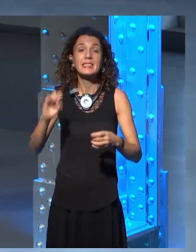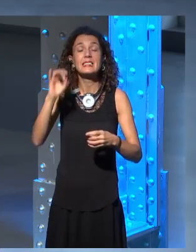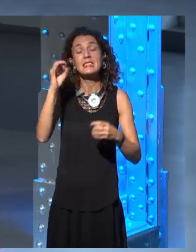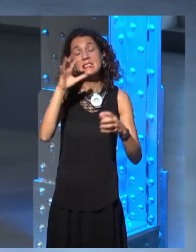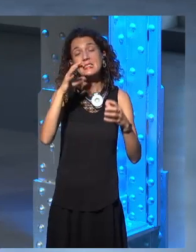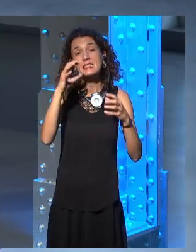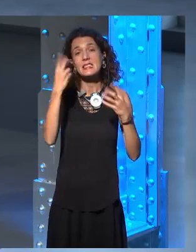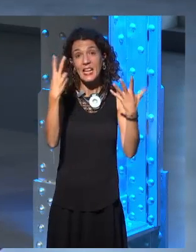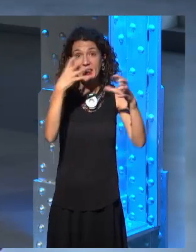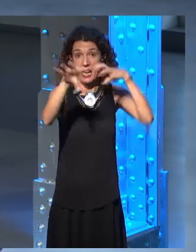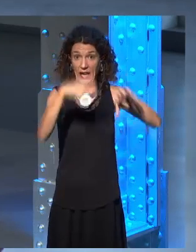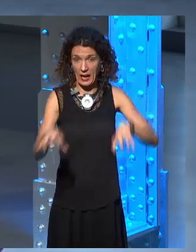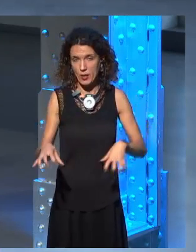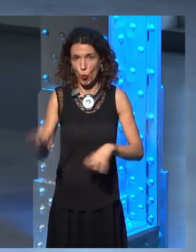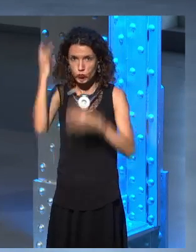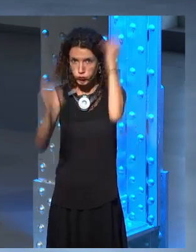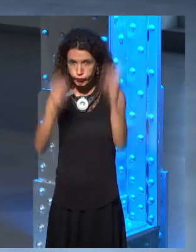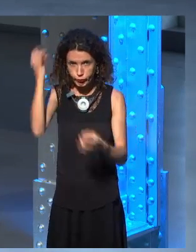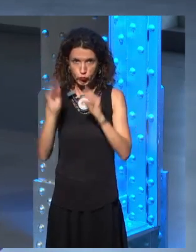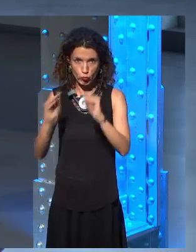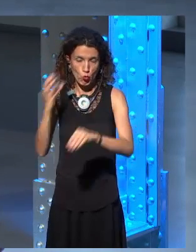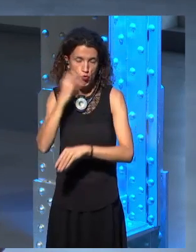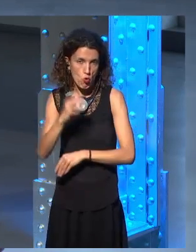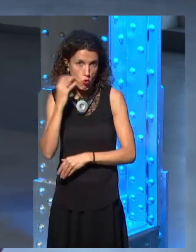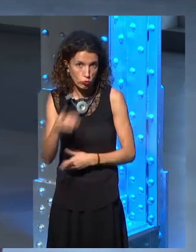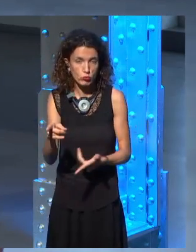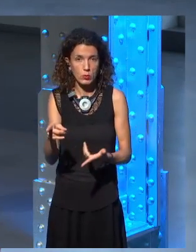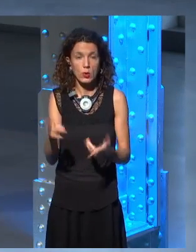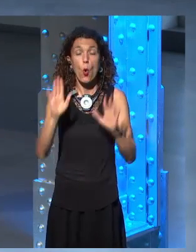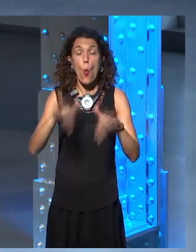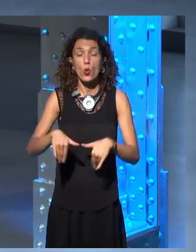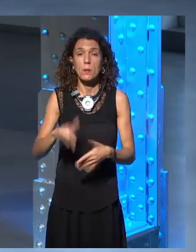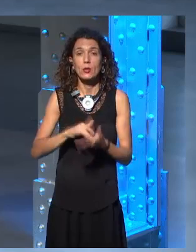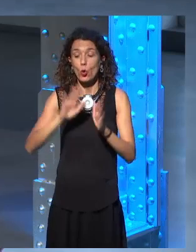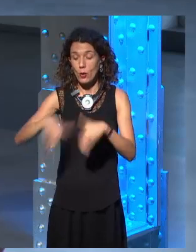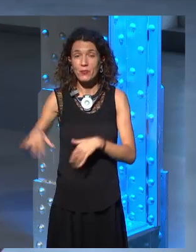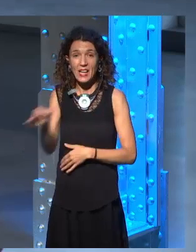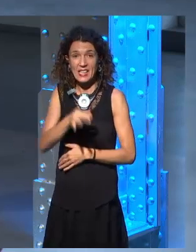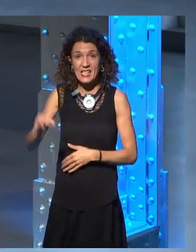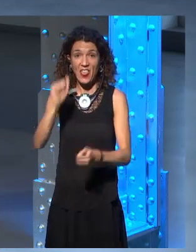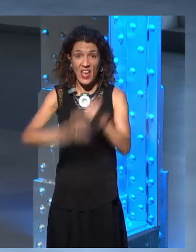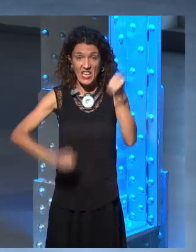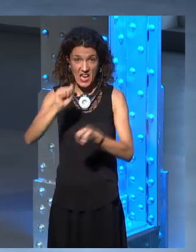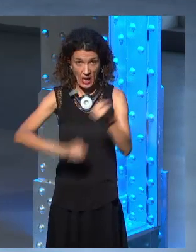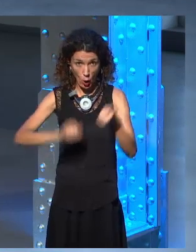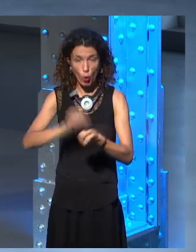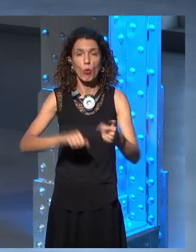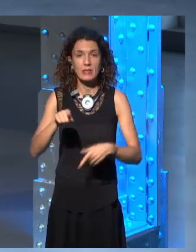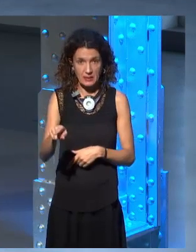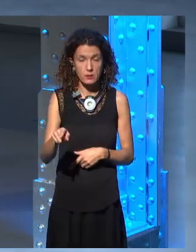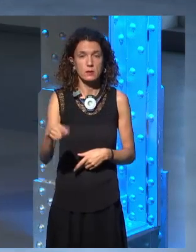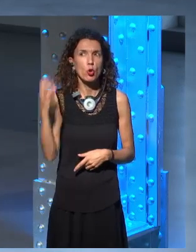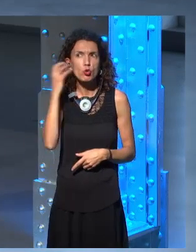we're close to a deadline and the last one is the Ironborn section, the Iron Islands. And George wrote a really fascinating Iron Islands,